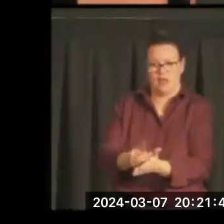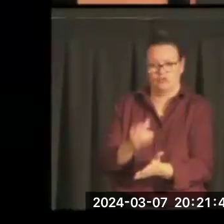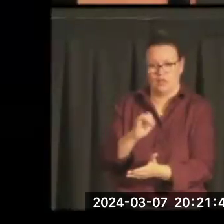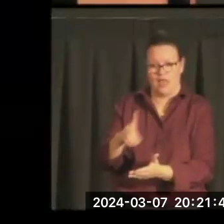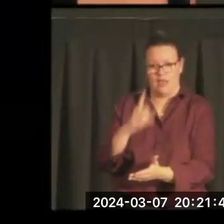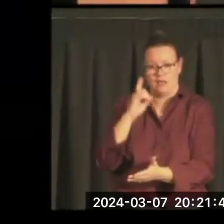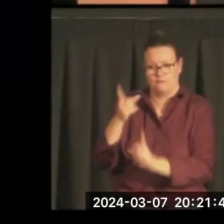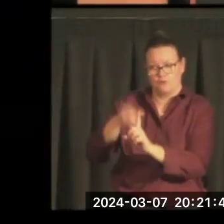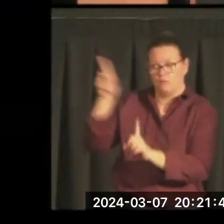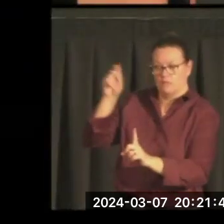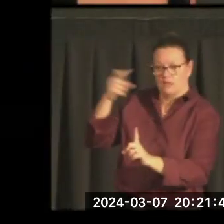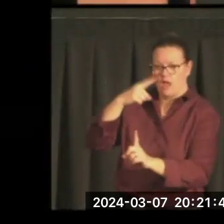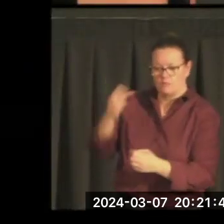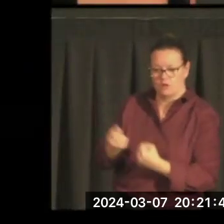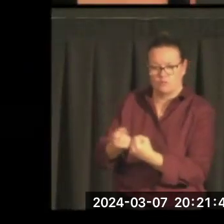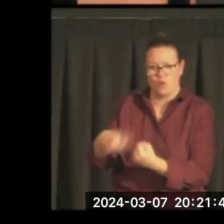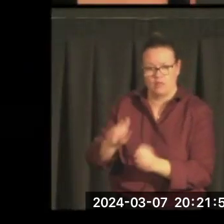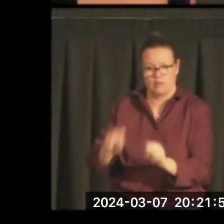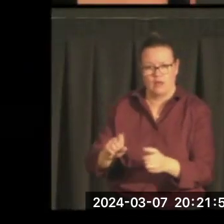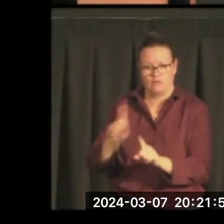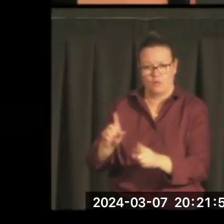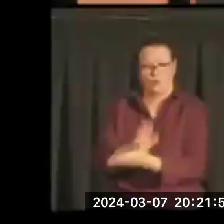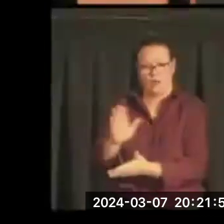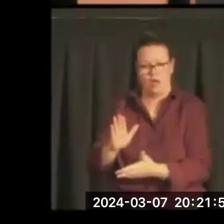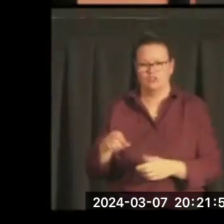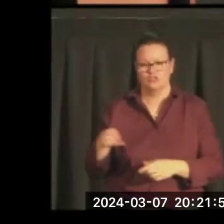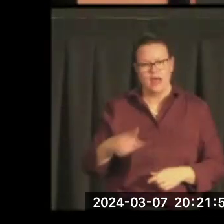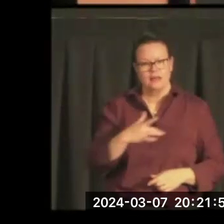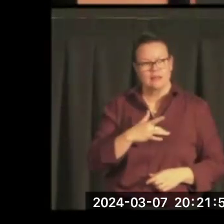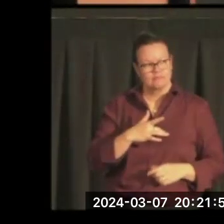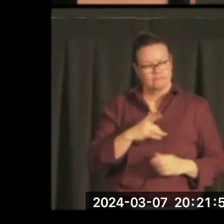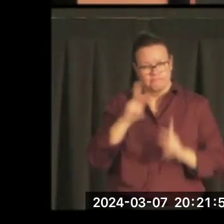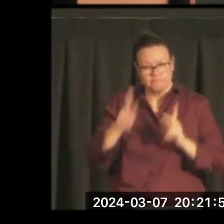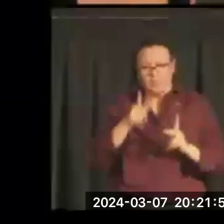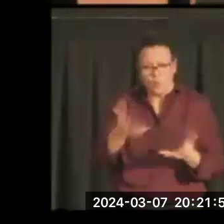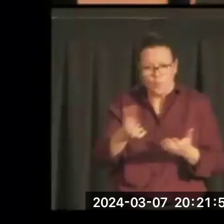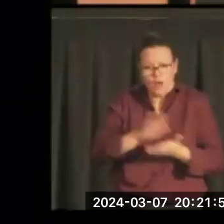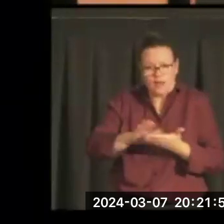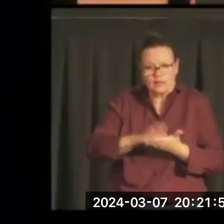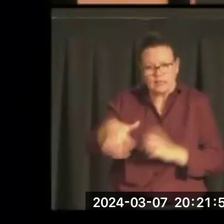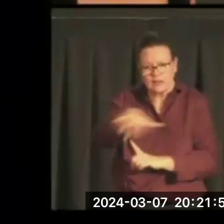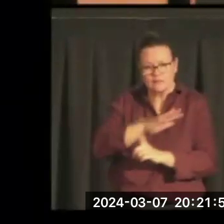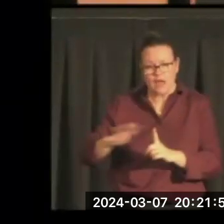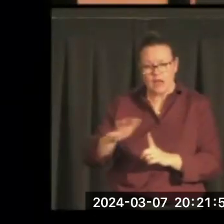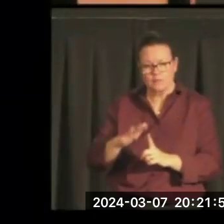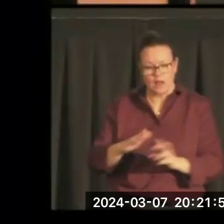Compassionate for those who wanted a clean environment. Moreover, he had a strong sense of responsibility.